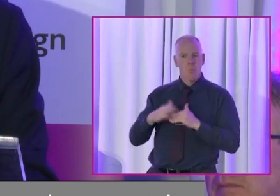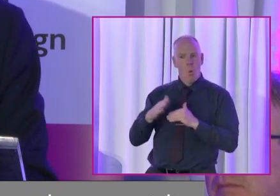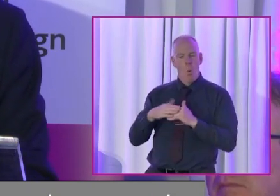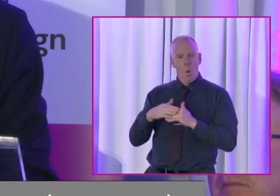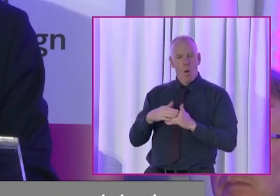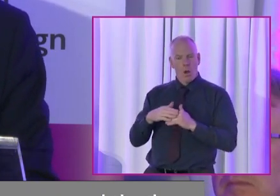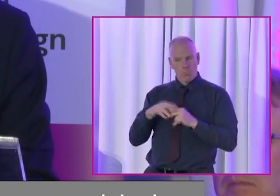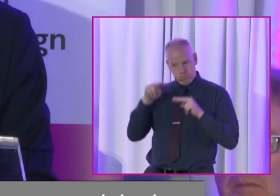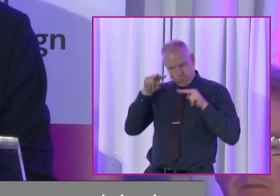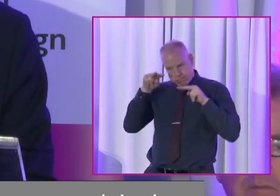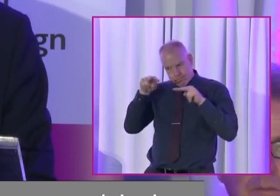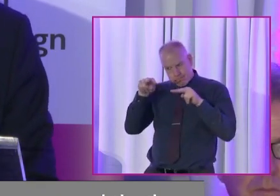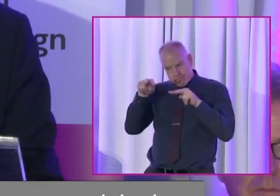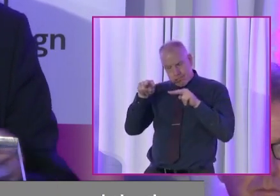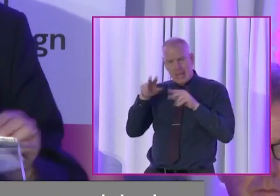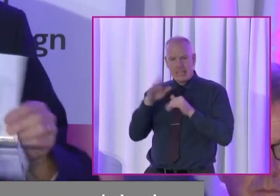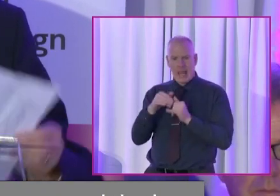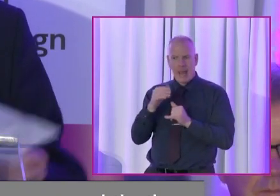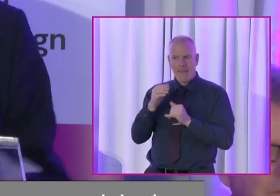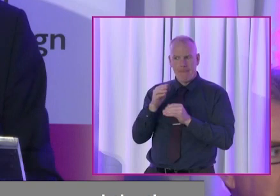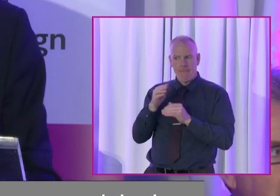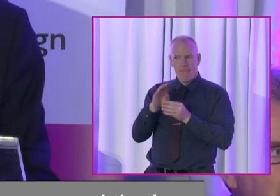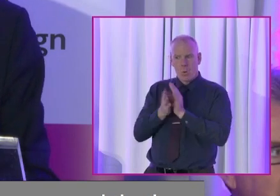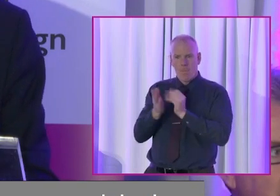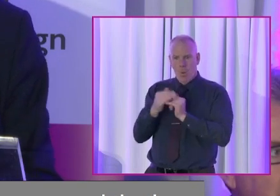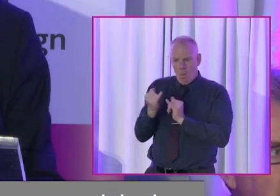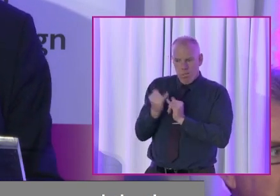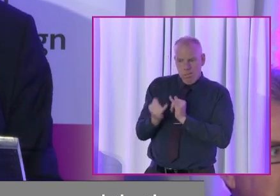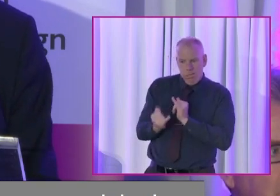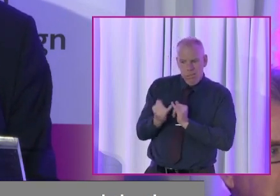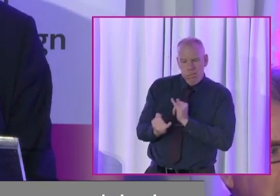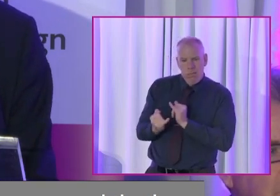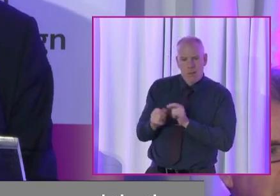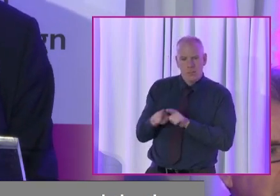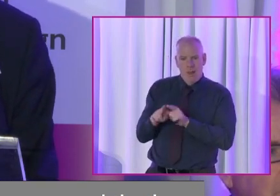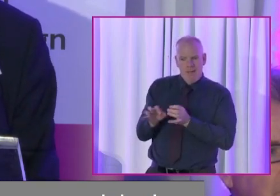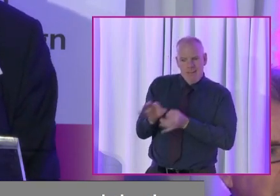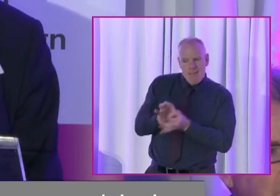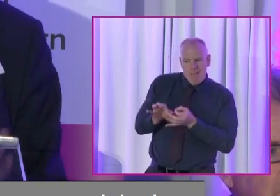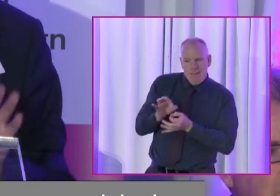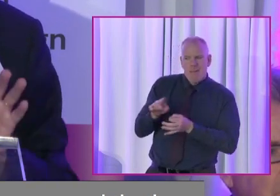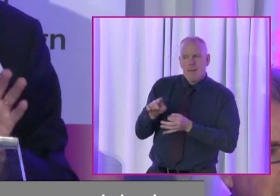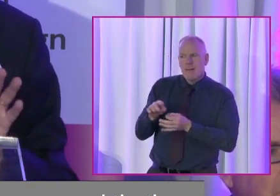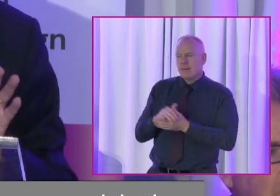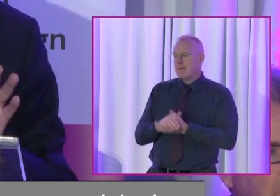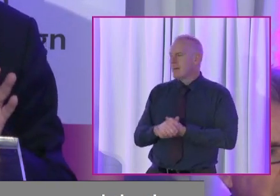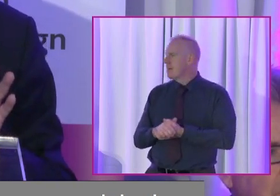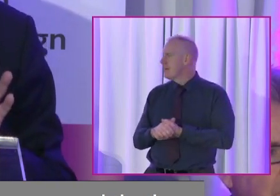intense and it's becoming nastier as well. But that's